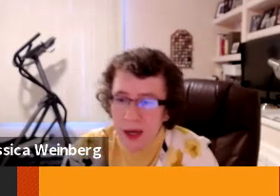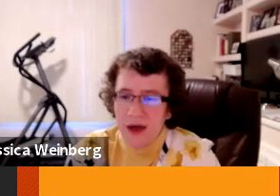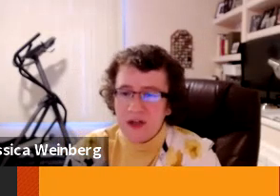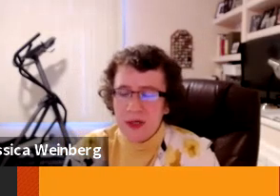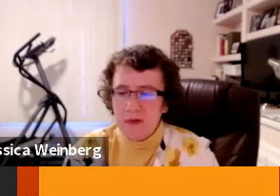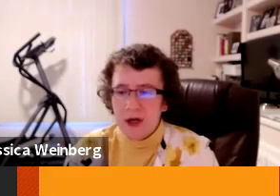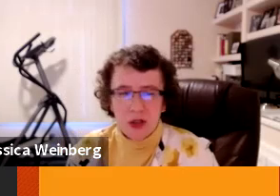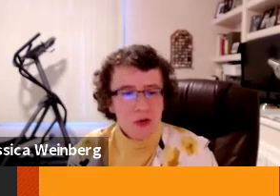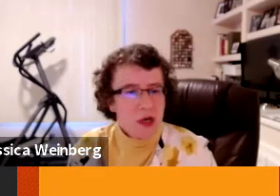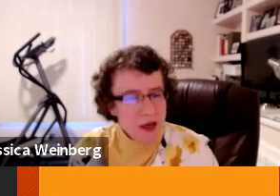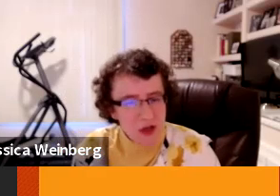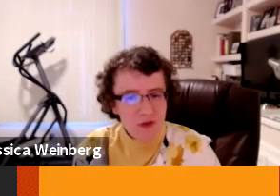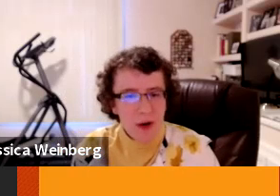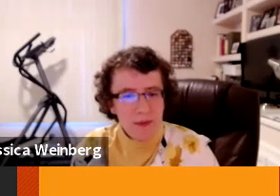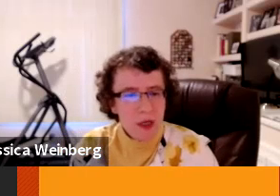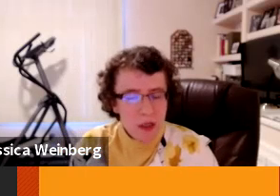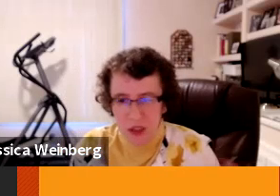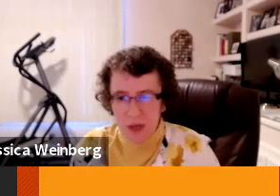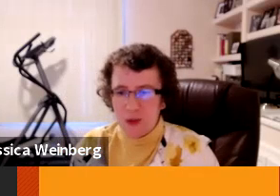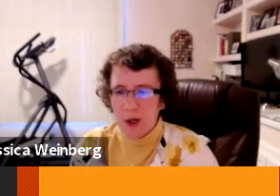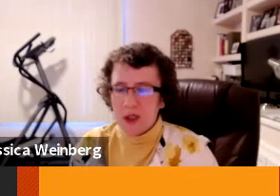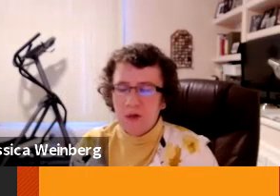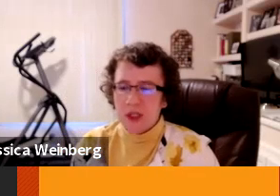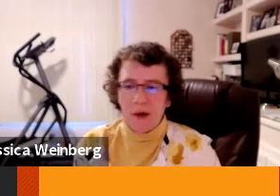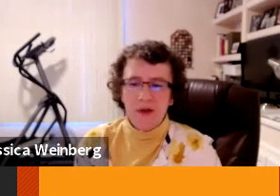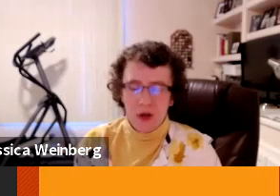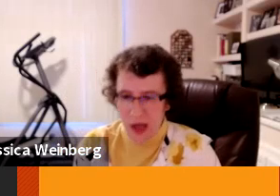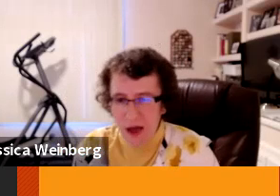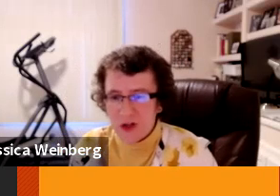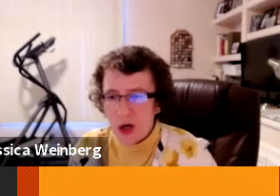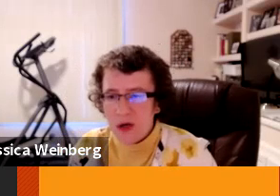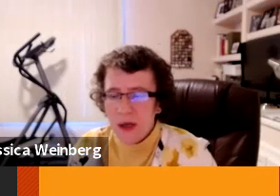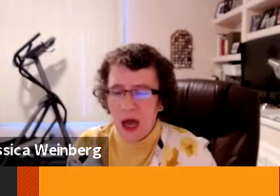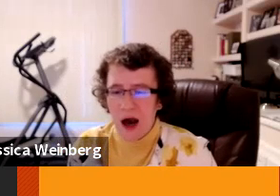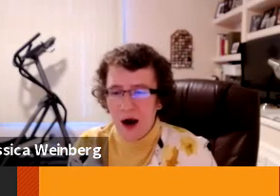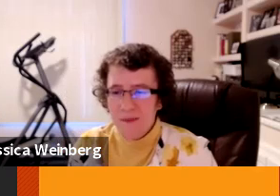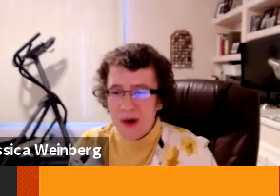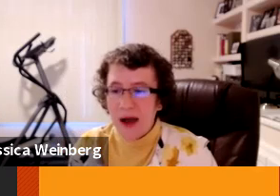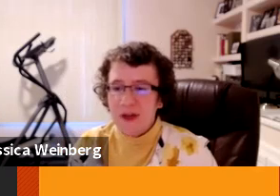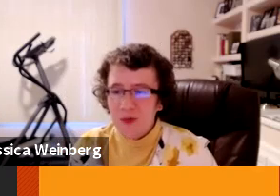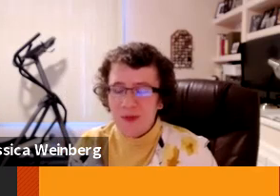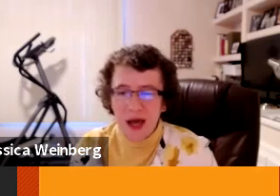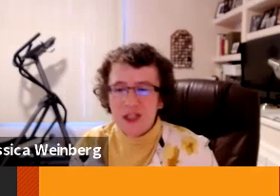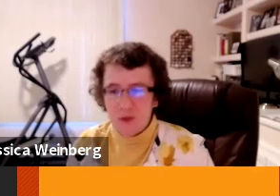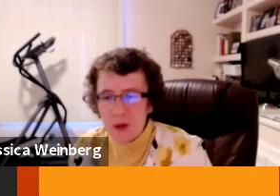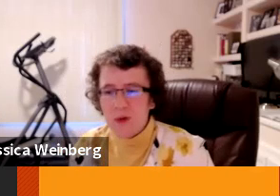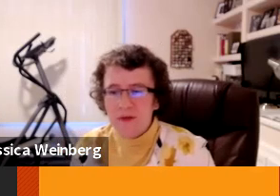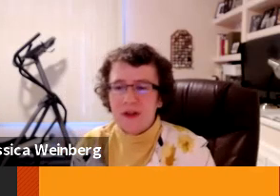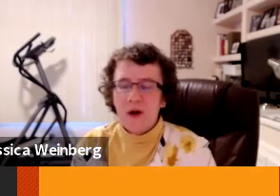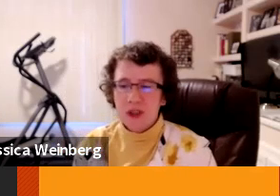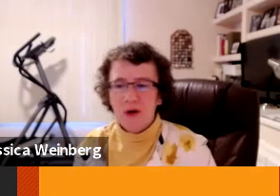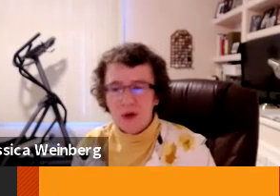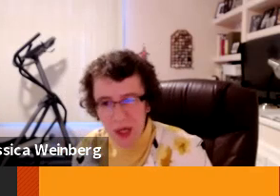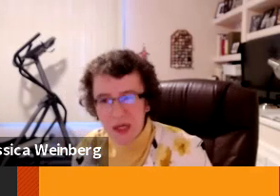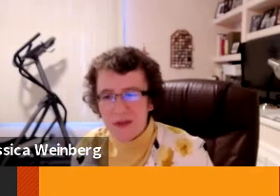know if we might have anybody register tonight that's from some of these parts of lucas county that don't have tarter um i think it would be nice if people